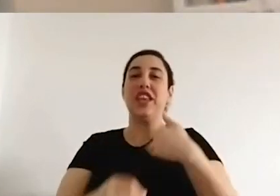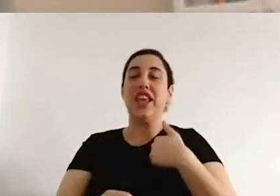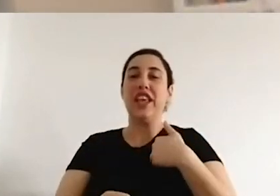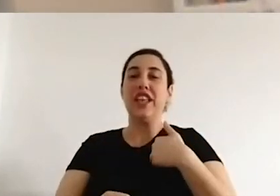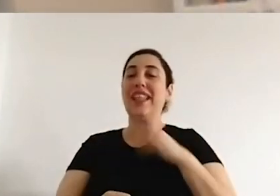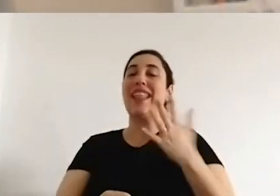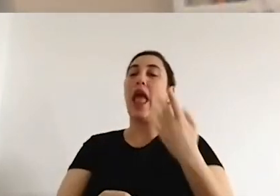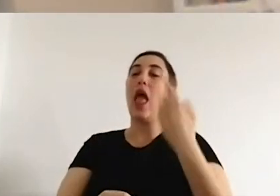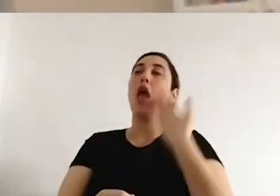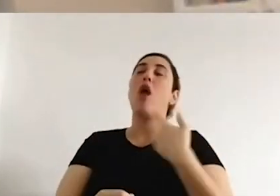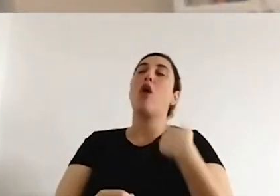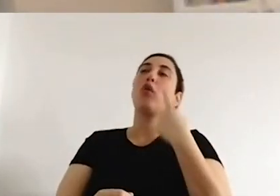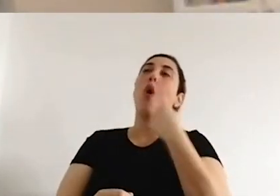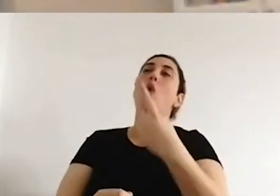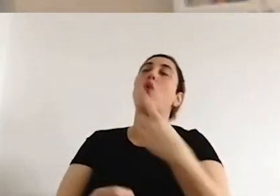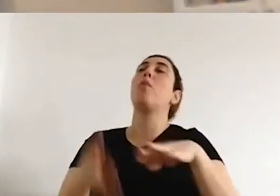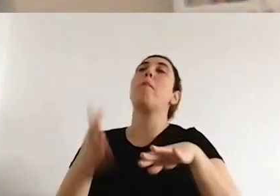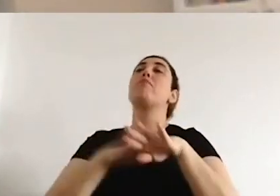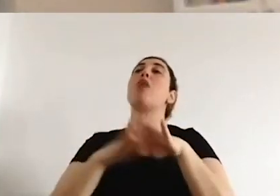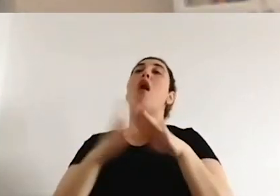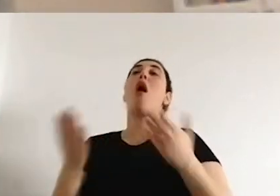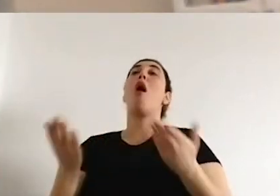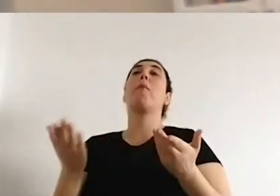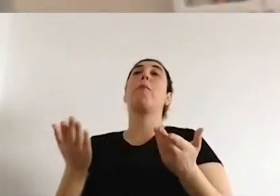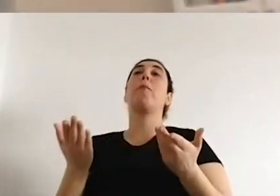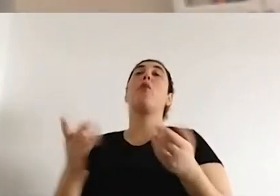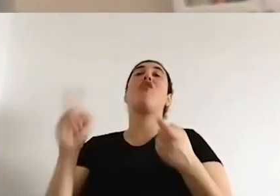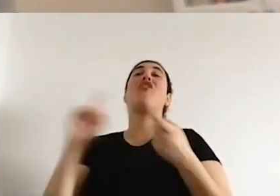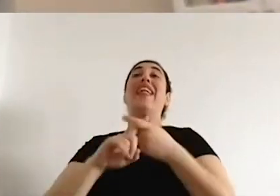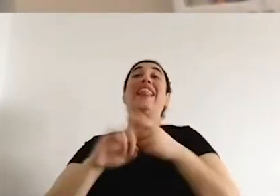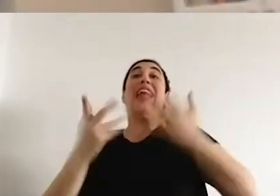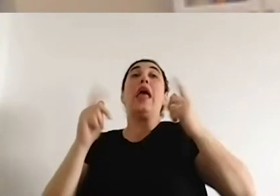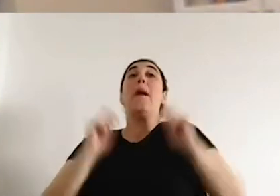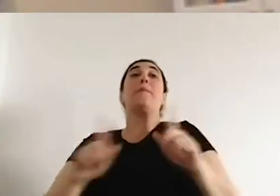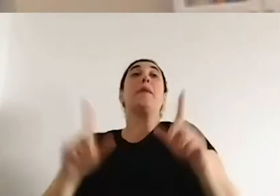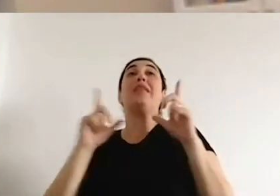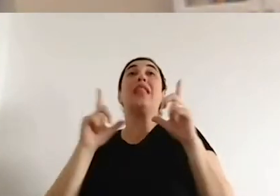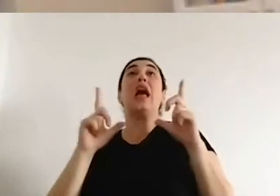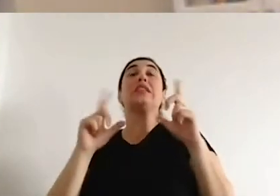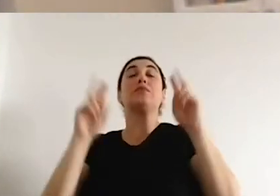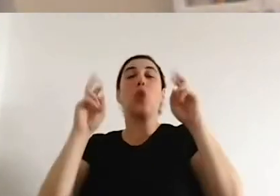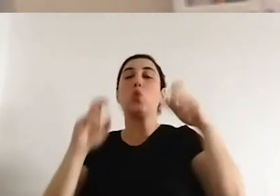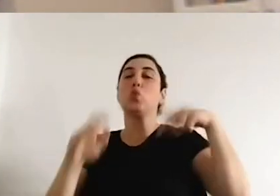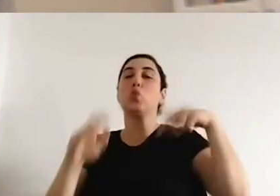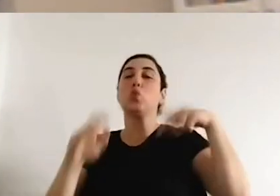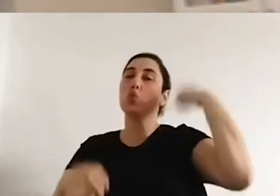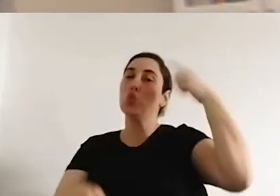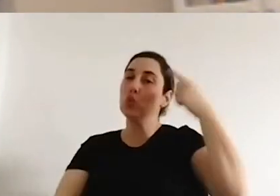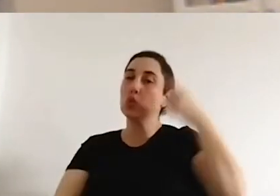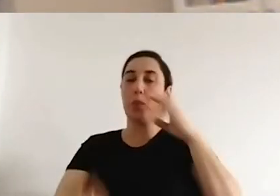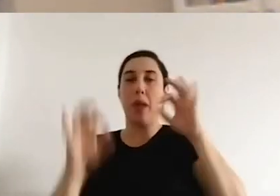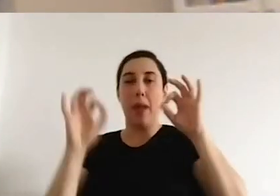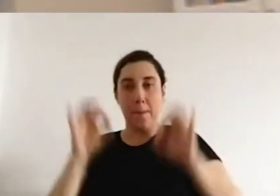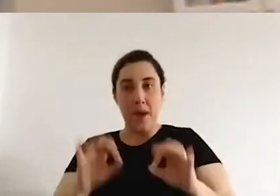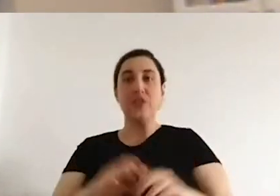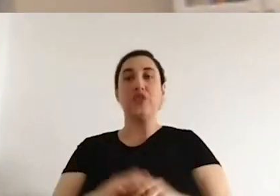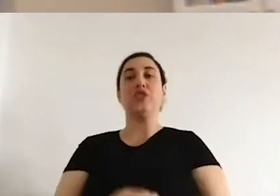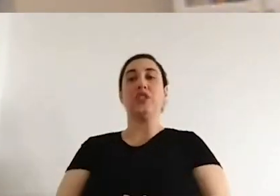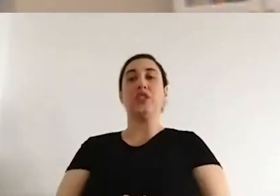What is my take as a human rights activist and as a researcher about what's happening on the ground?